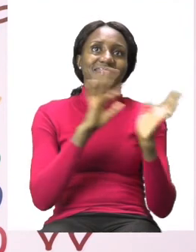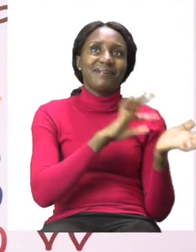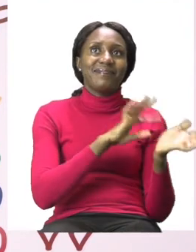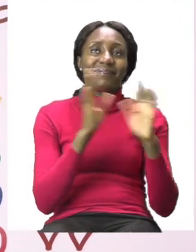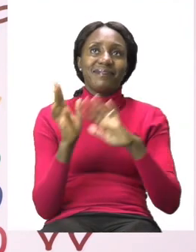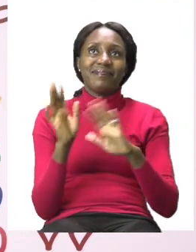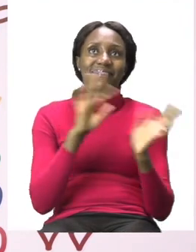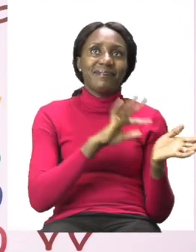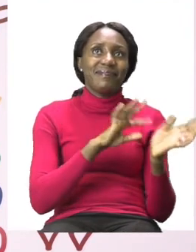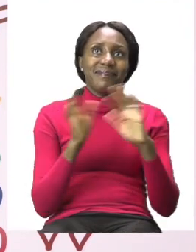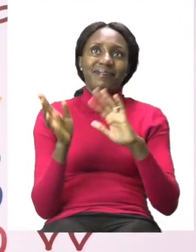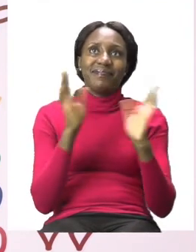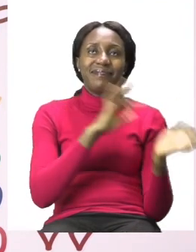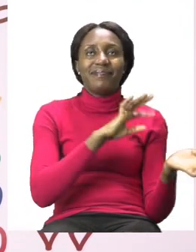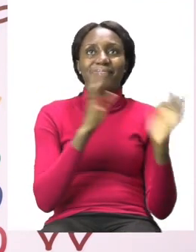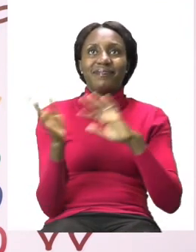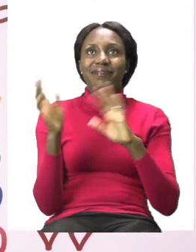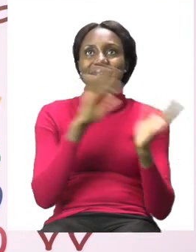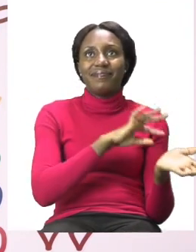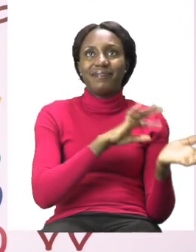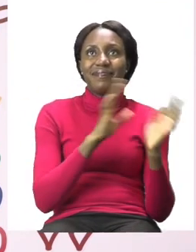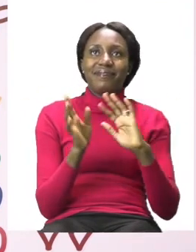Goodbye, goodbye,